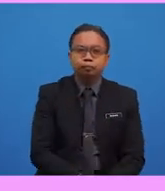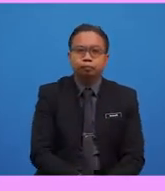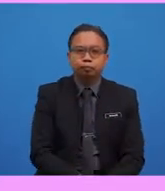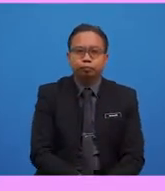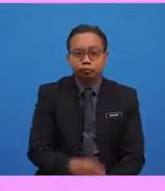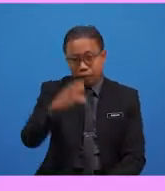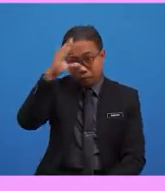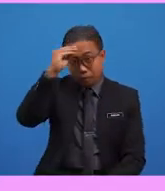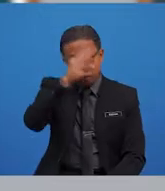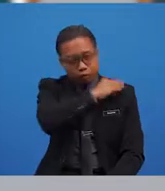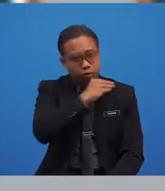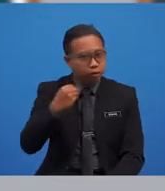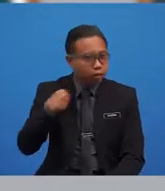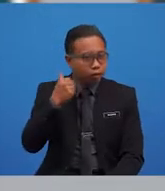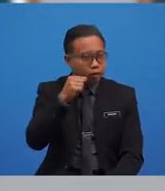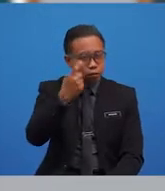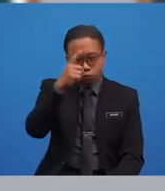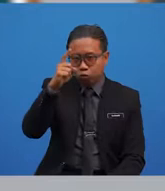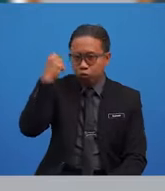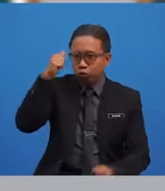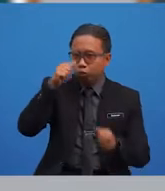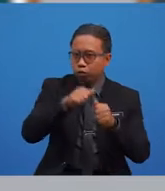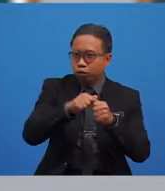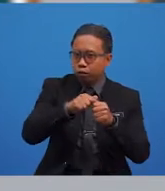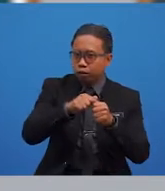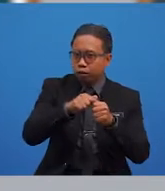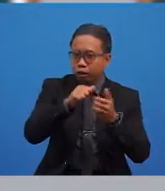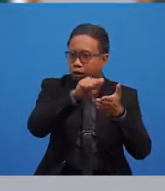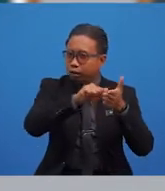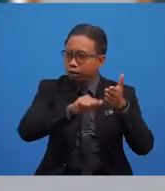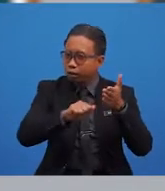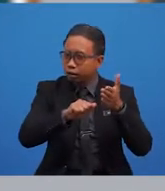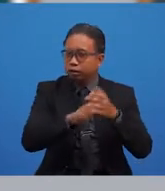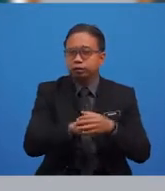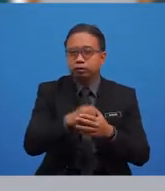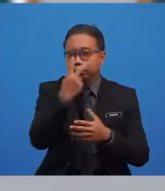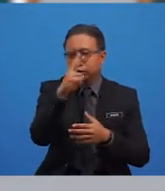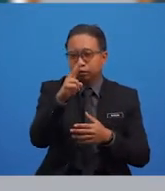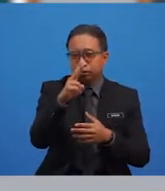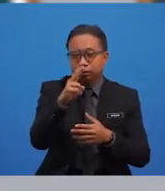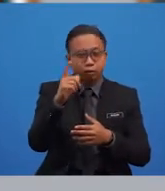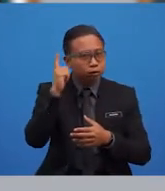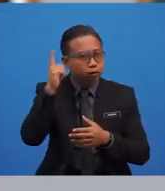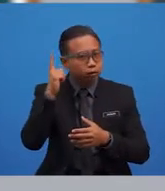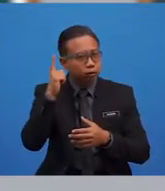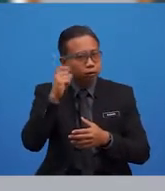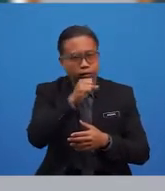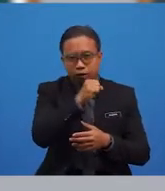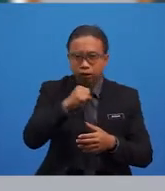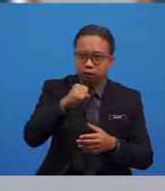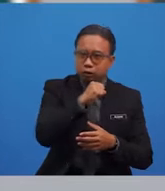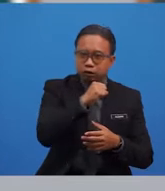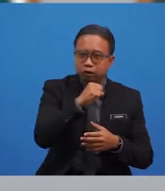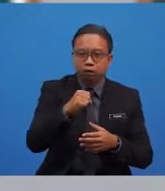Yeah, so, boys and girls, to help you remember some of the articles, let's sing the song